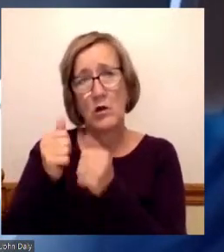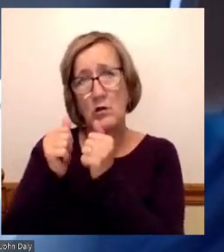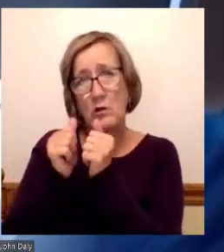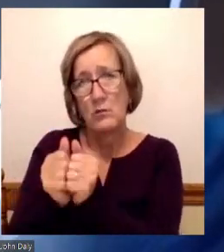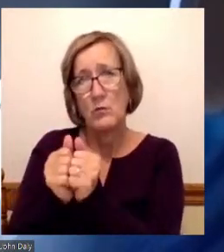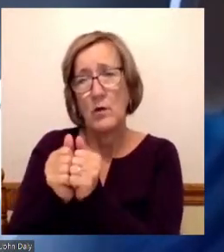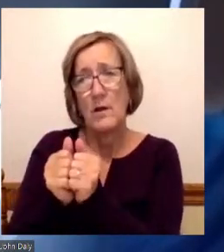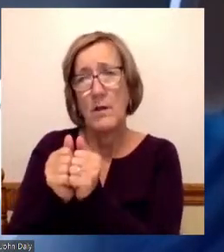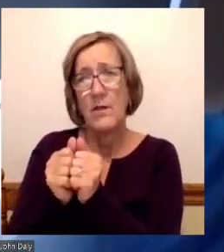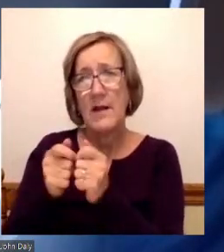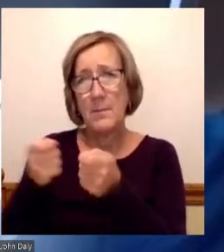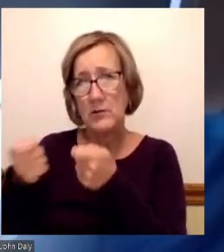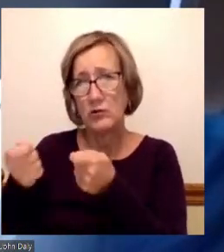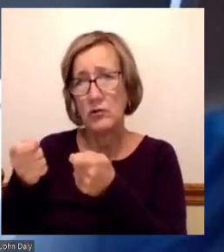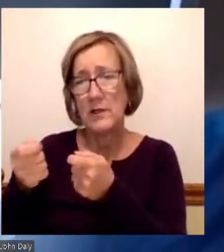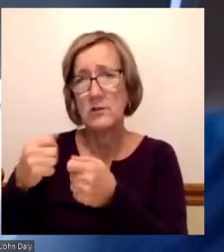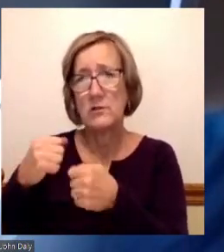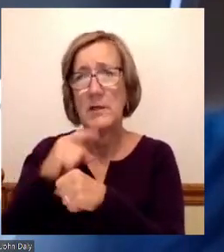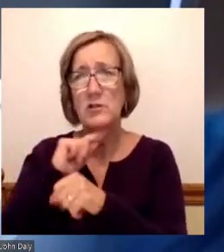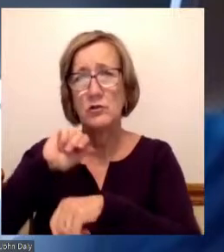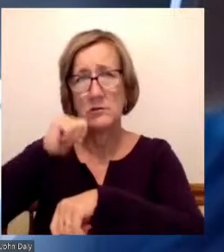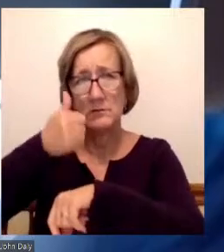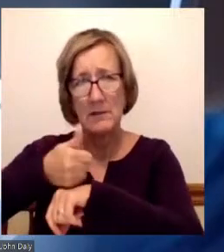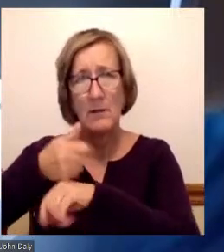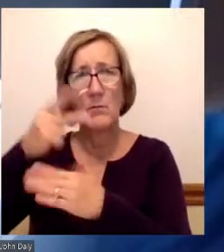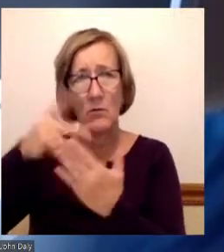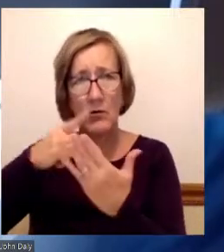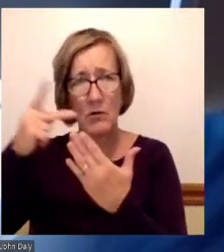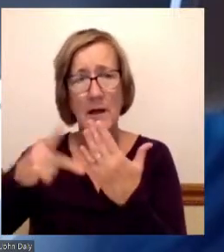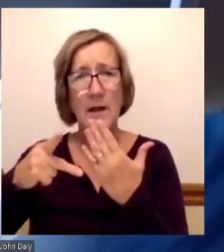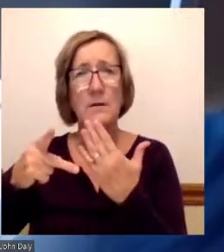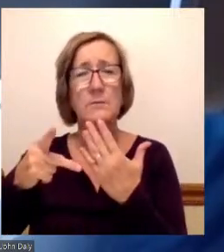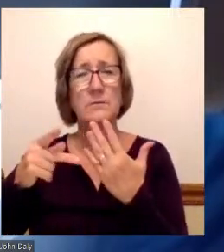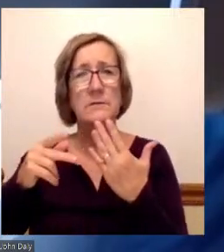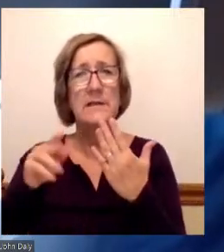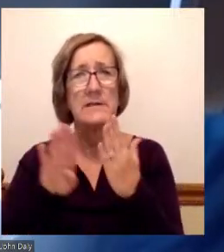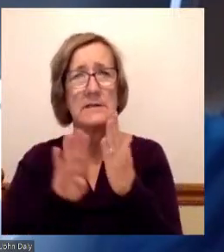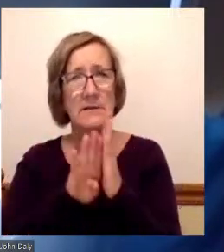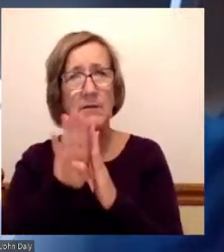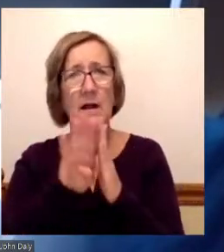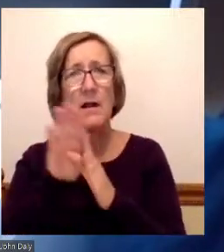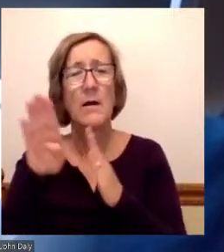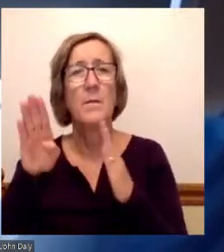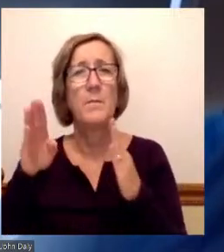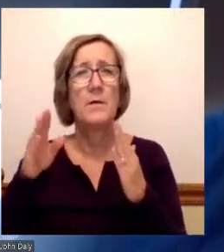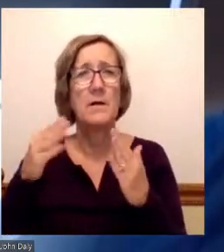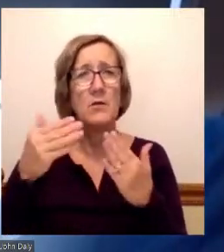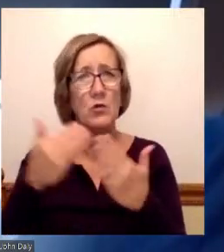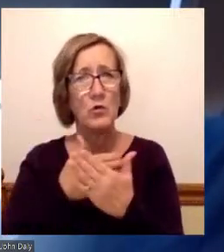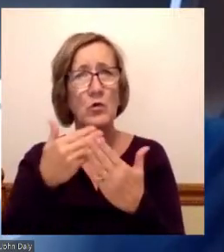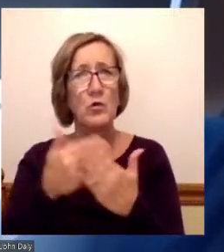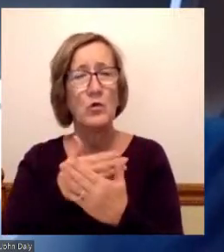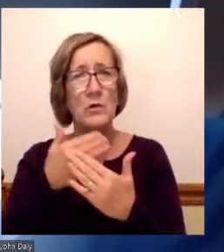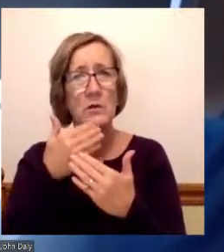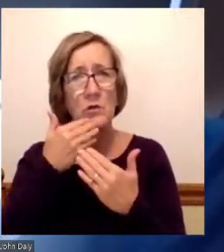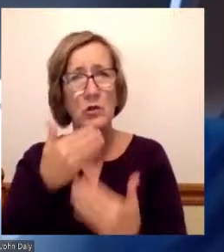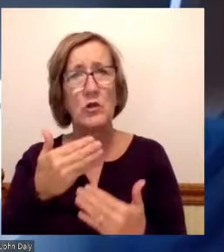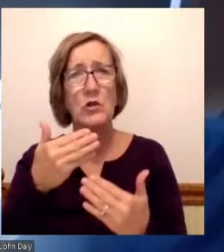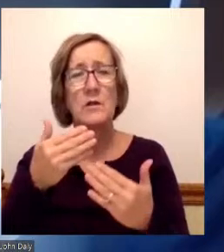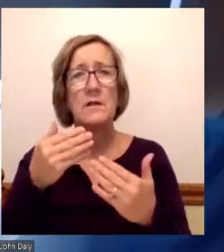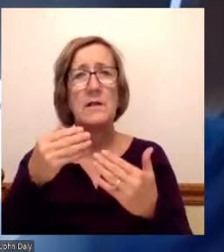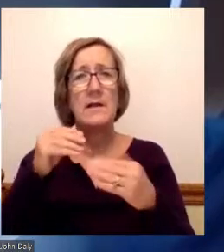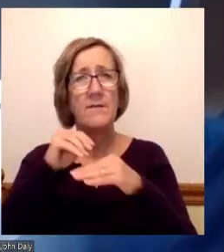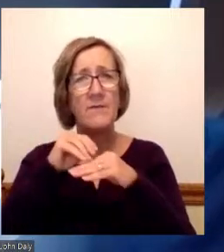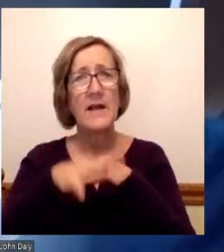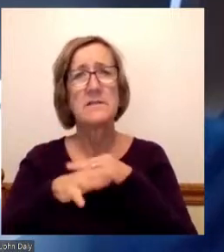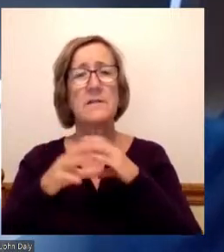programs that are already in place and to develop new and more effective communication programs that can break the barriers